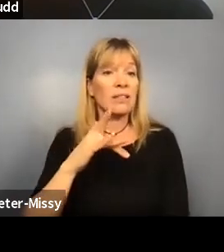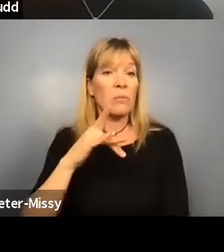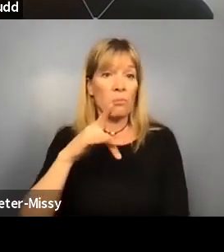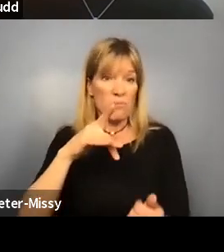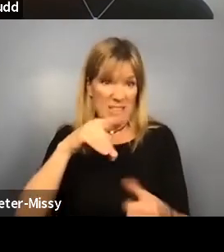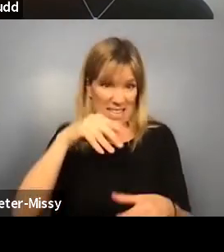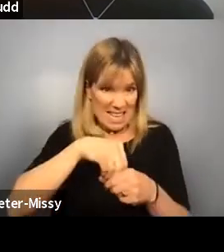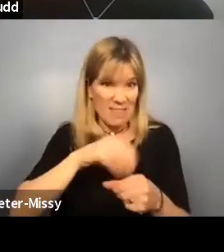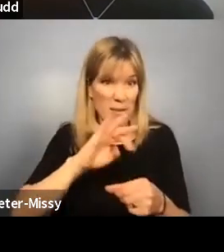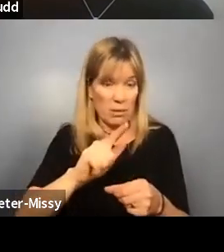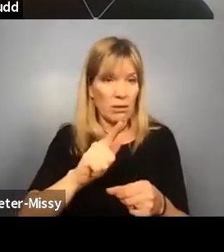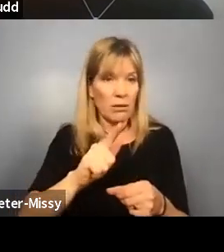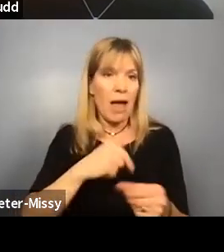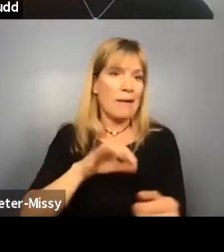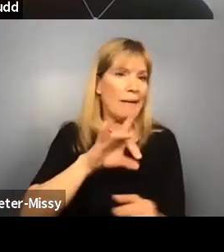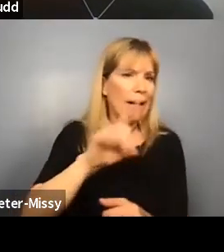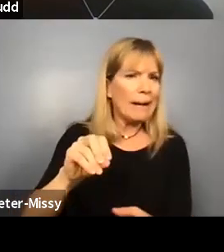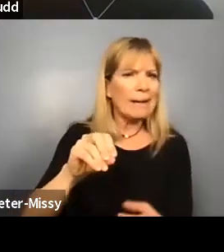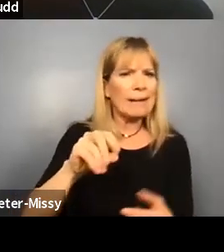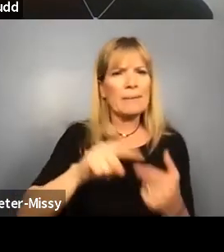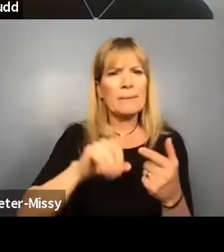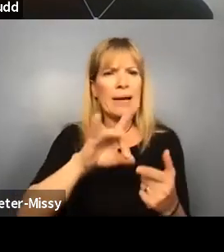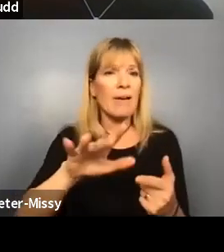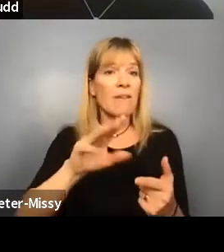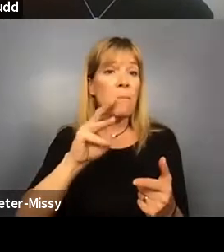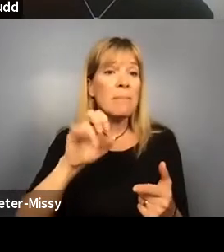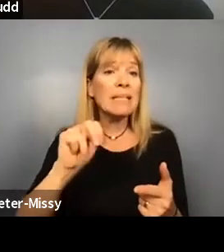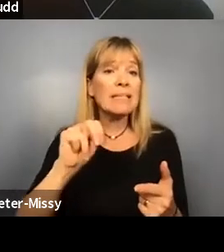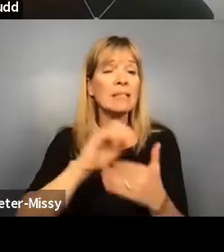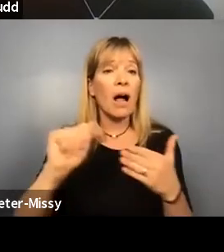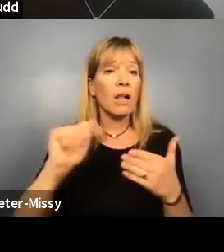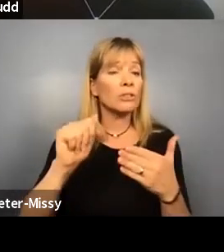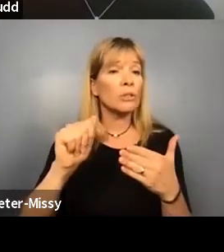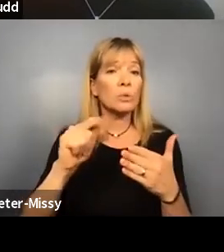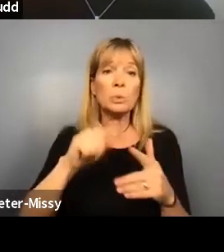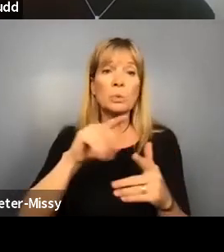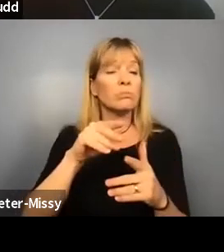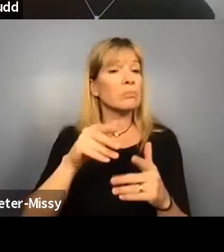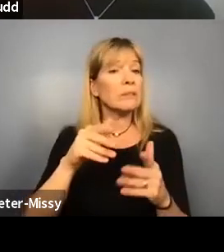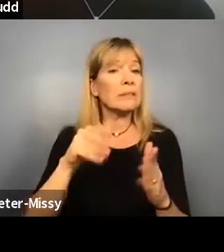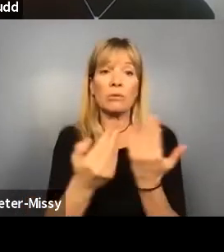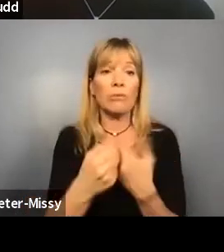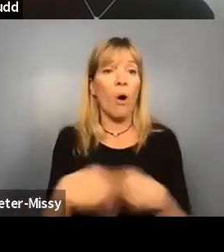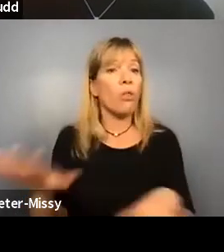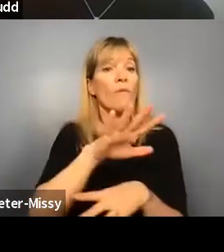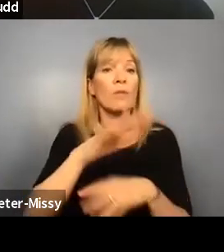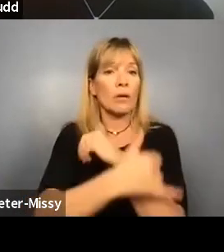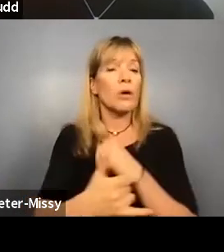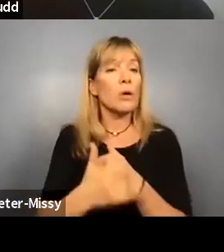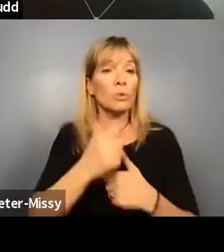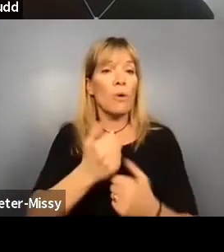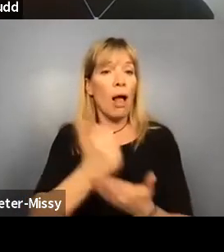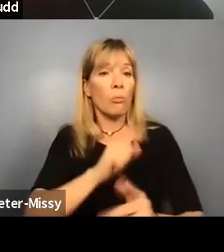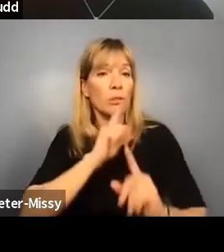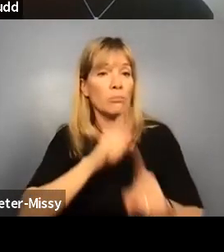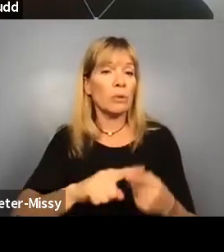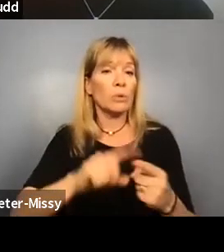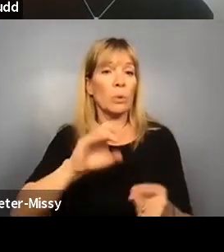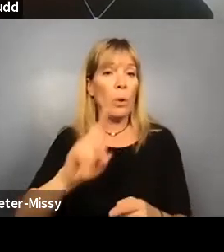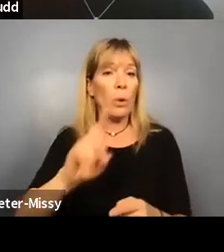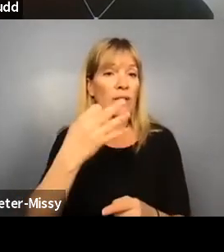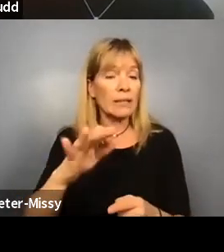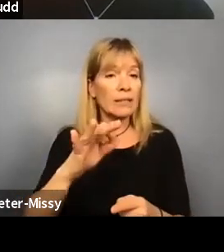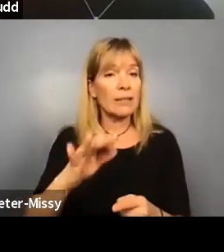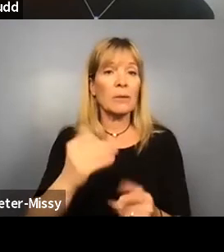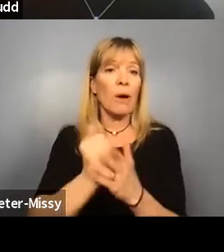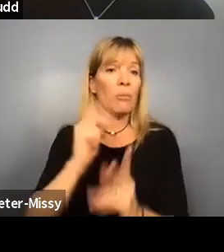80 or $85 million for independent living centers across the country to respond to COVID-19 and the needs of people with disabilities